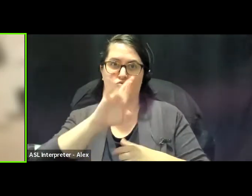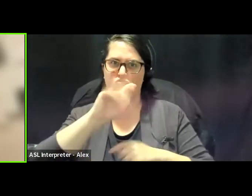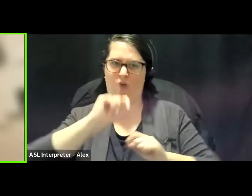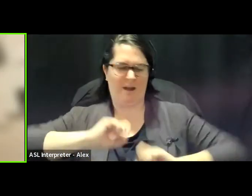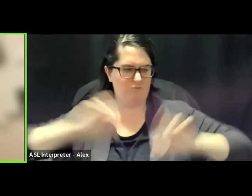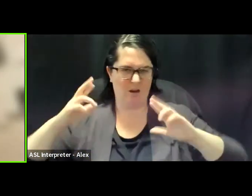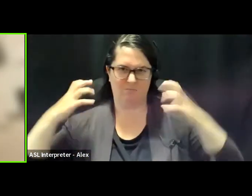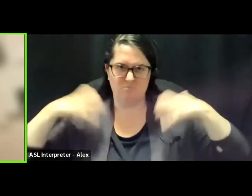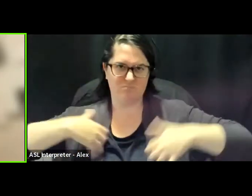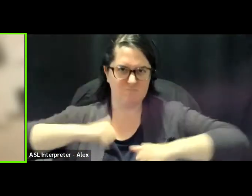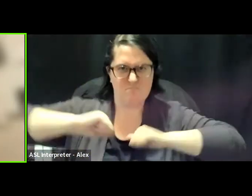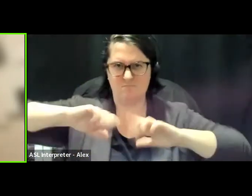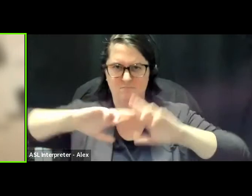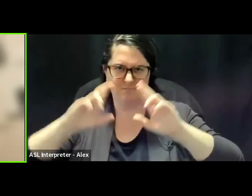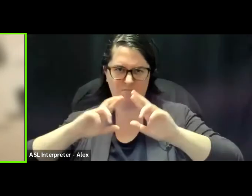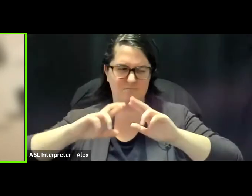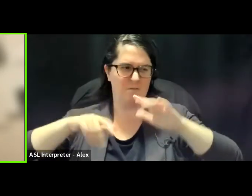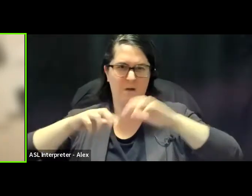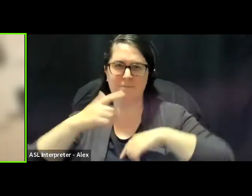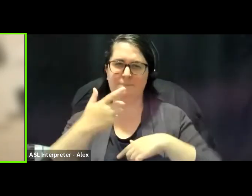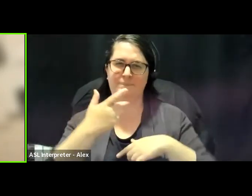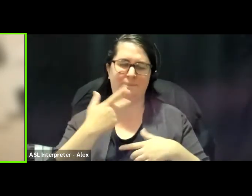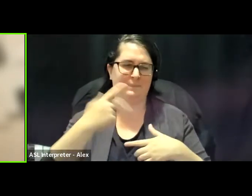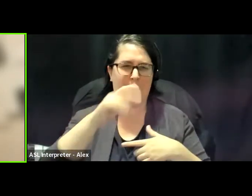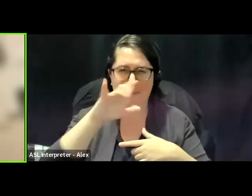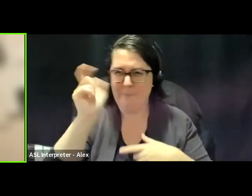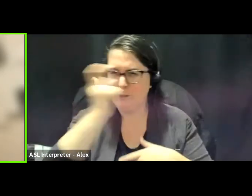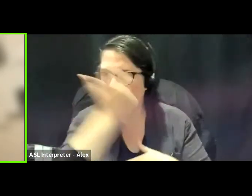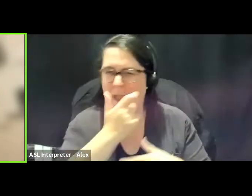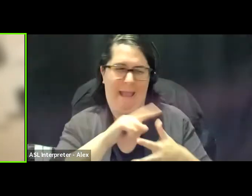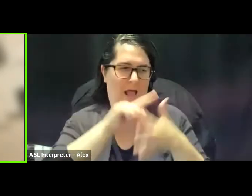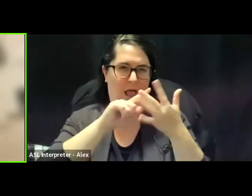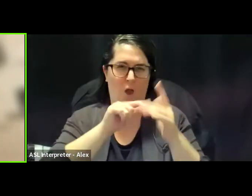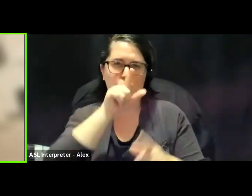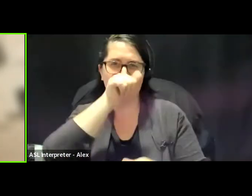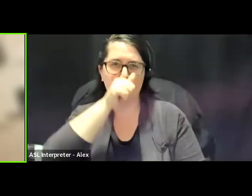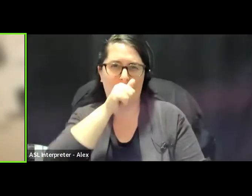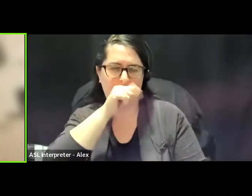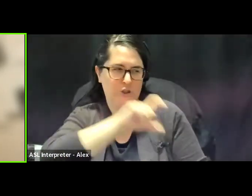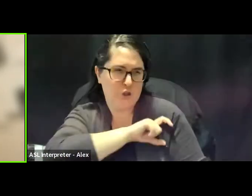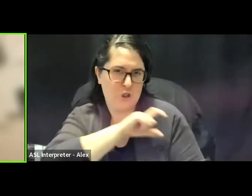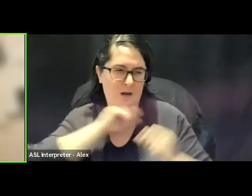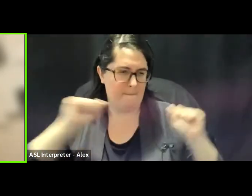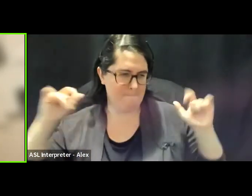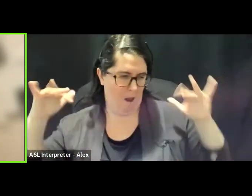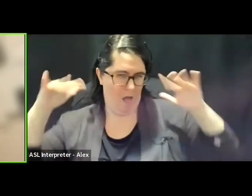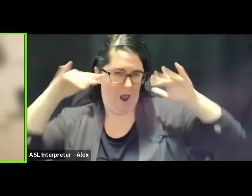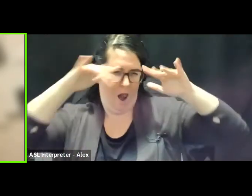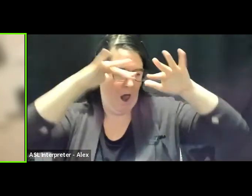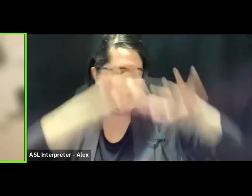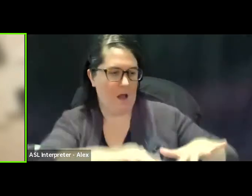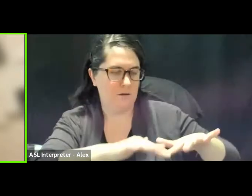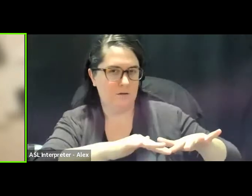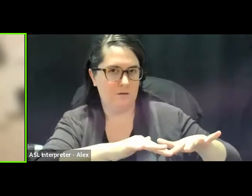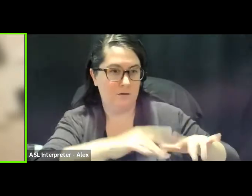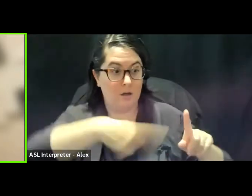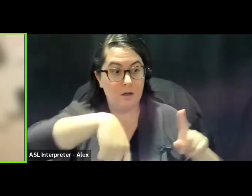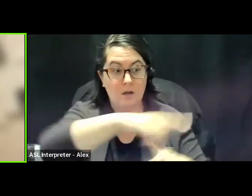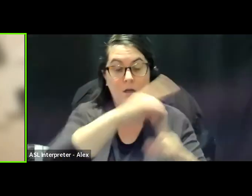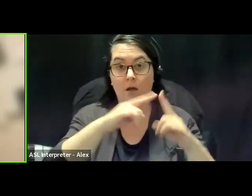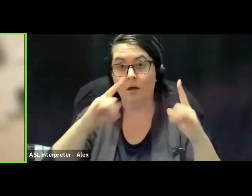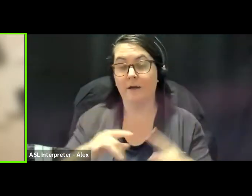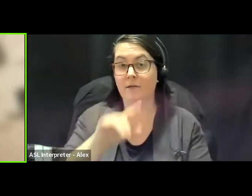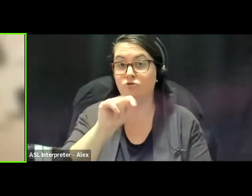drones, cavalry, pepper spray, private security guards descended on the encampments, which included Trinity